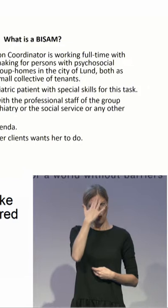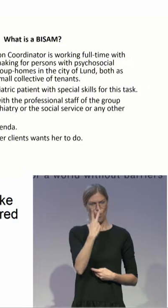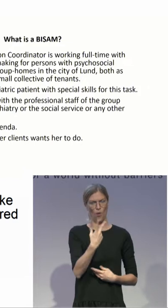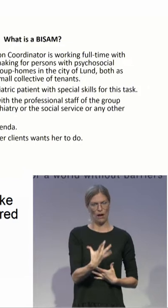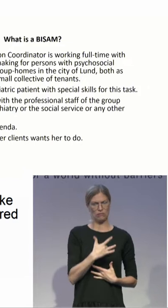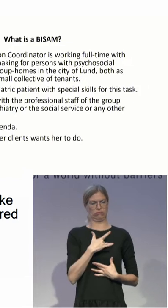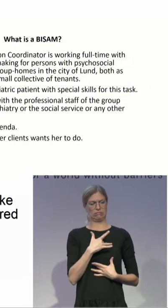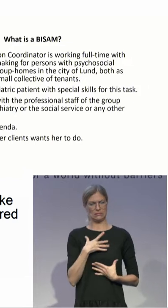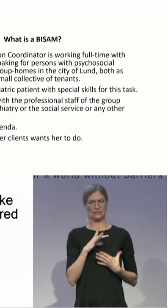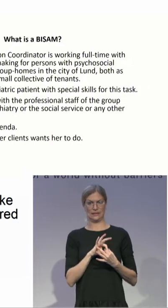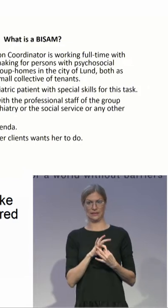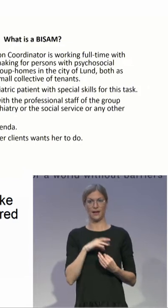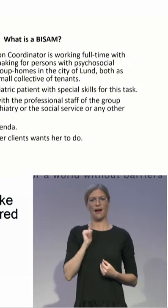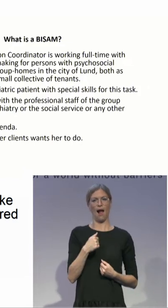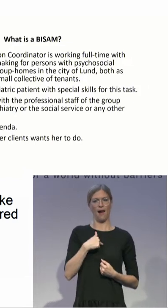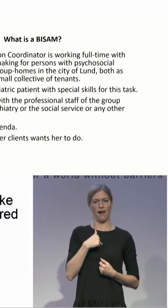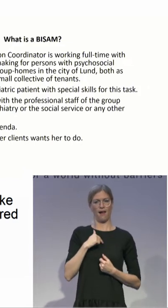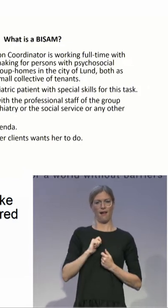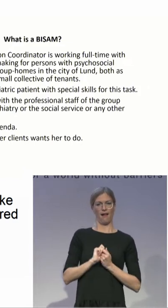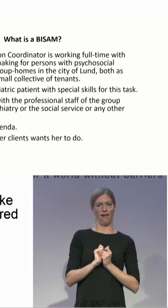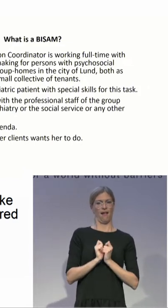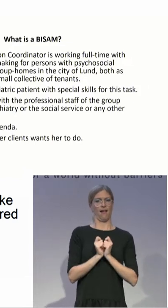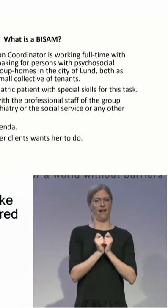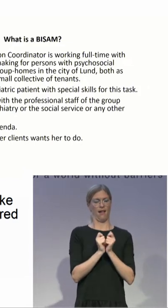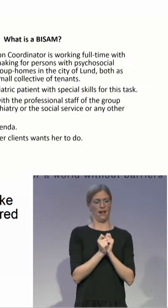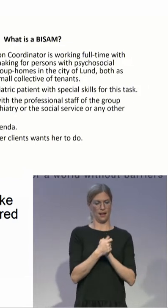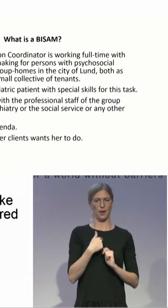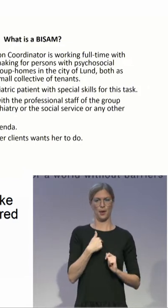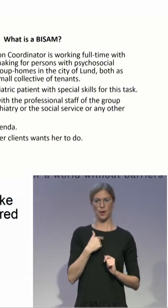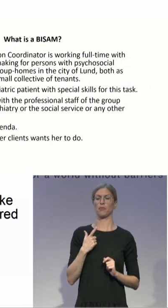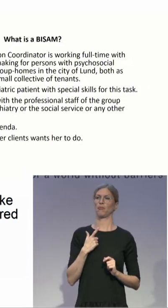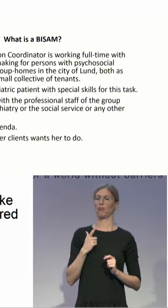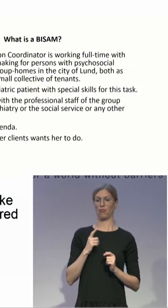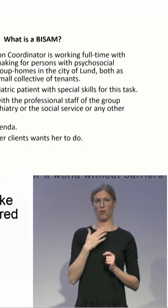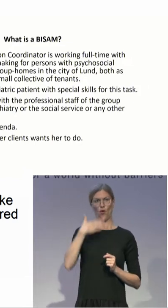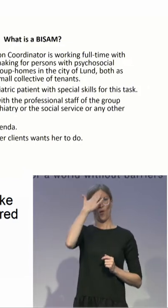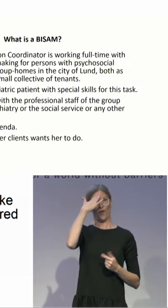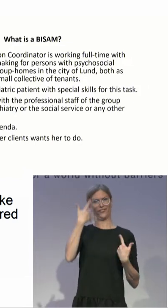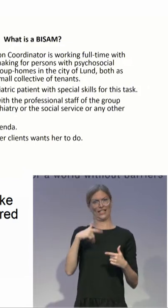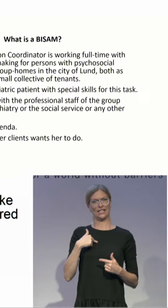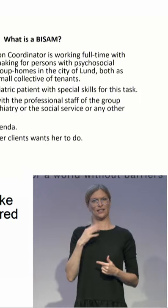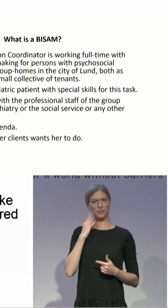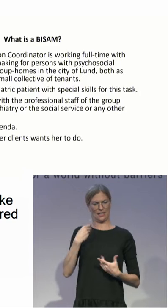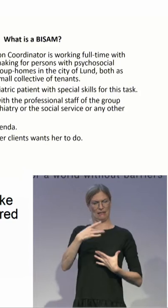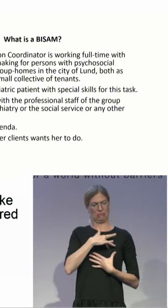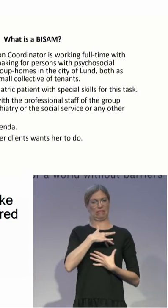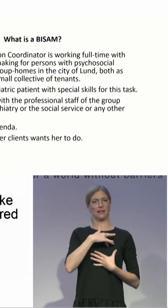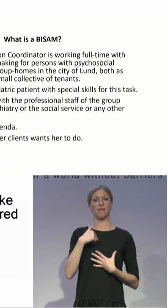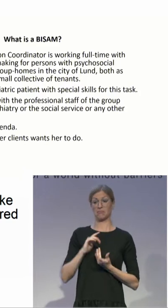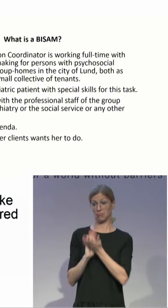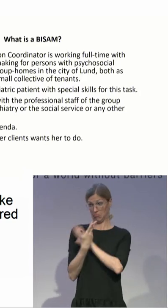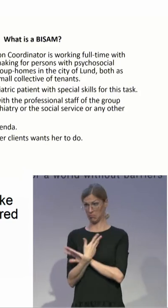working full-time. They are employed by a board with representatives from a user organization and a family organization.